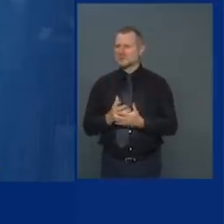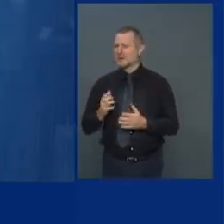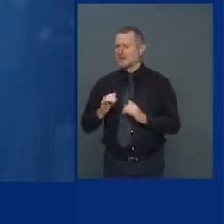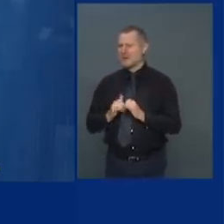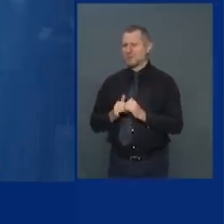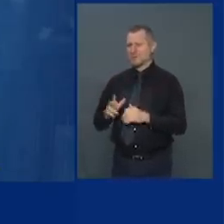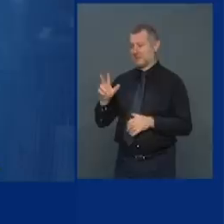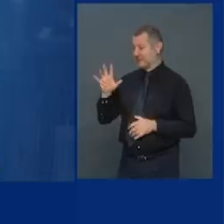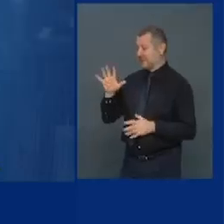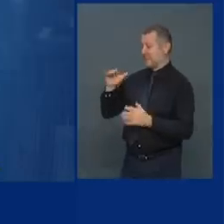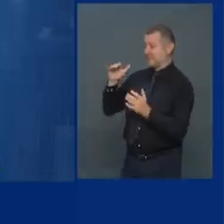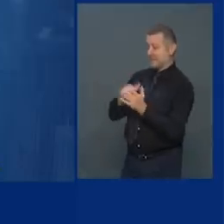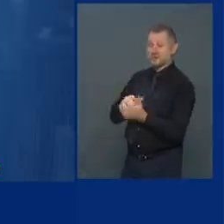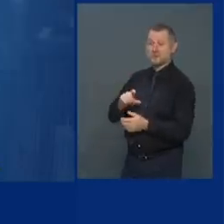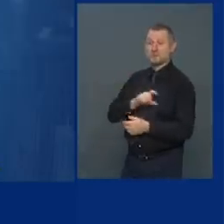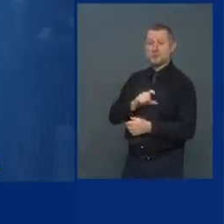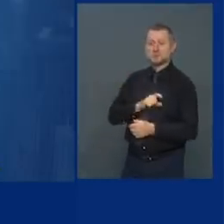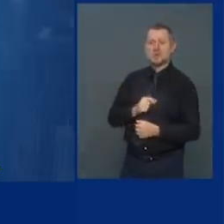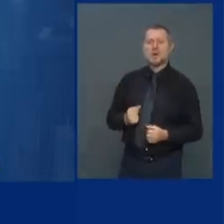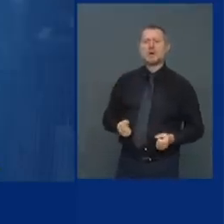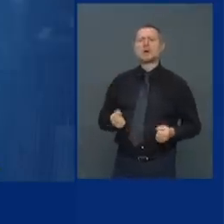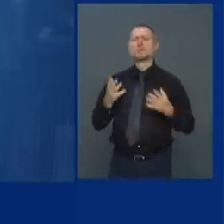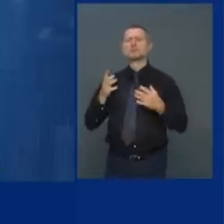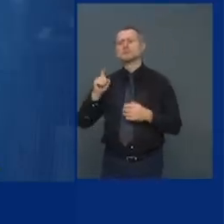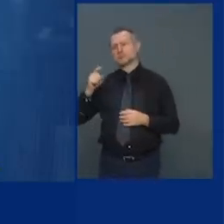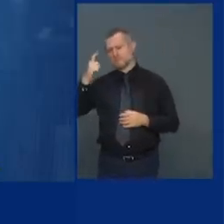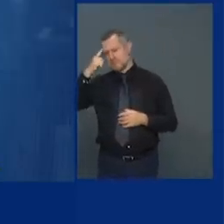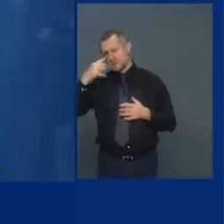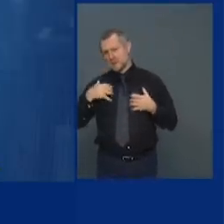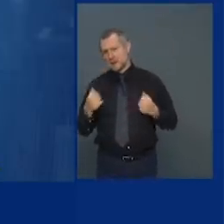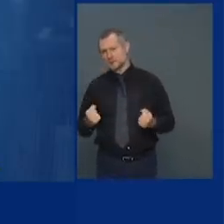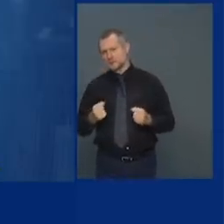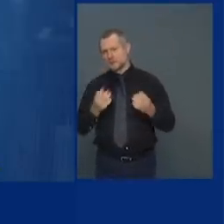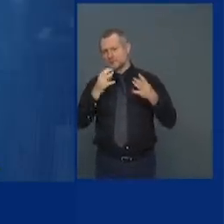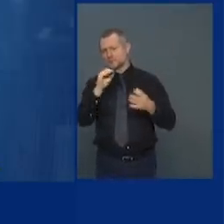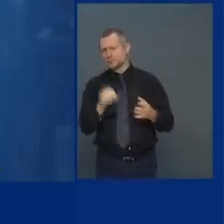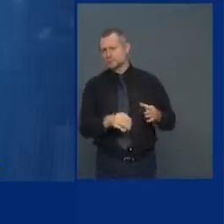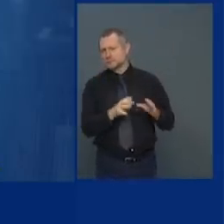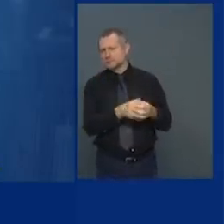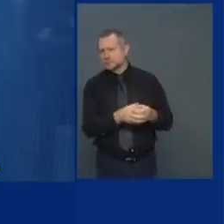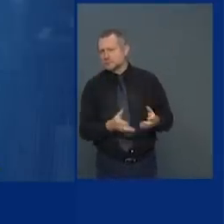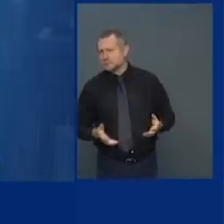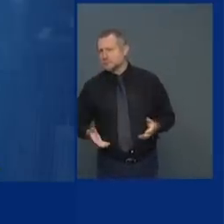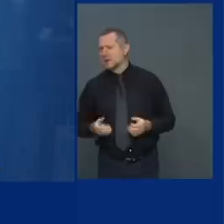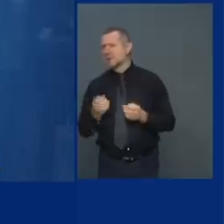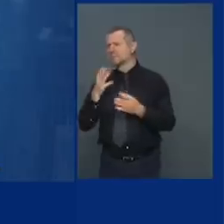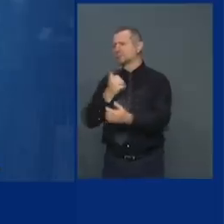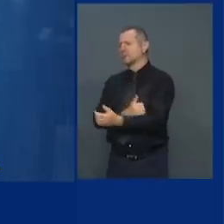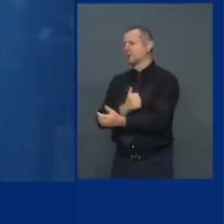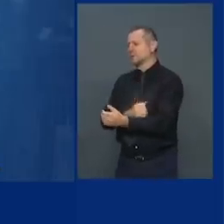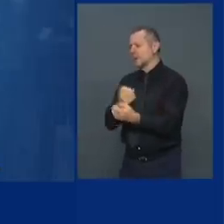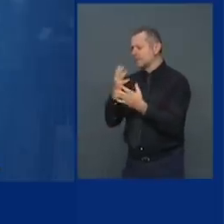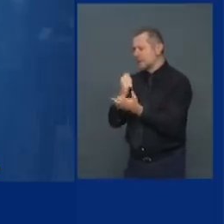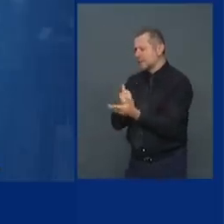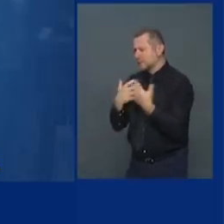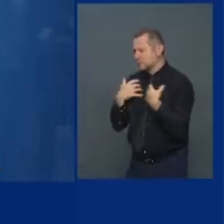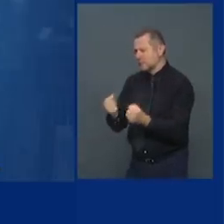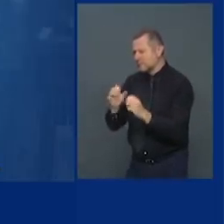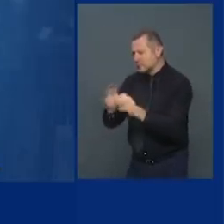people how many should be mental health people how many should be substance abuse people good questions